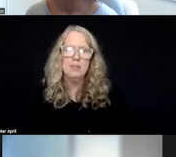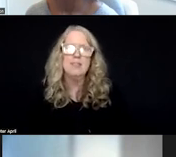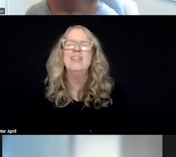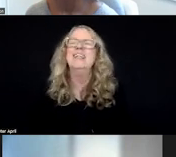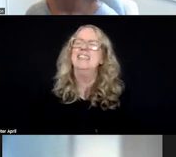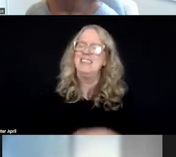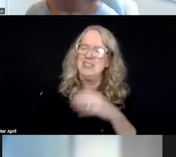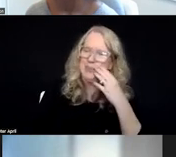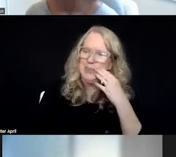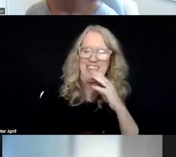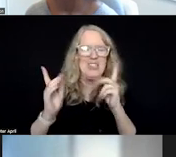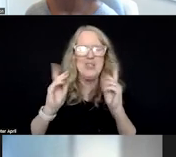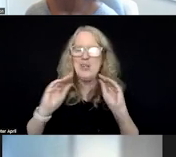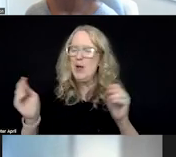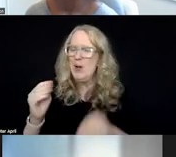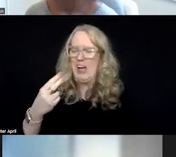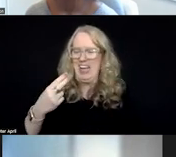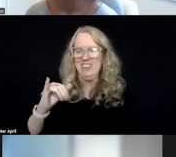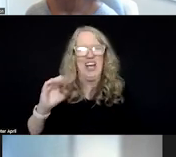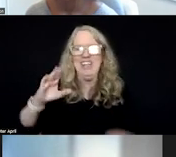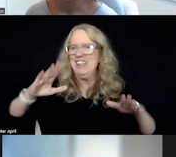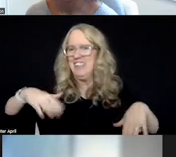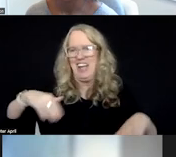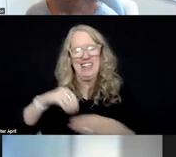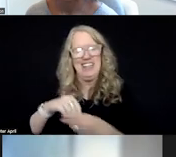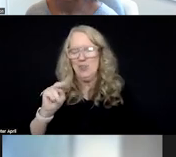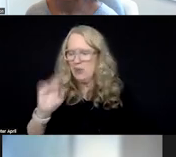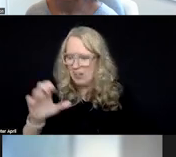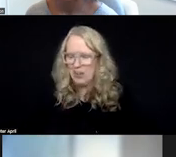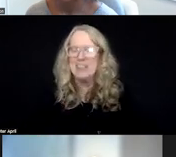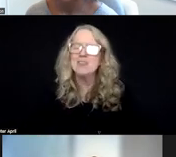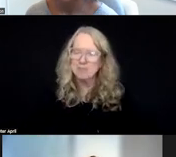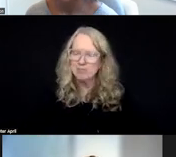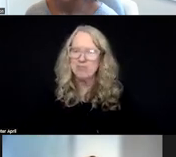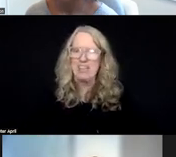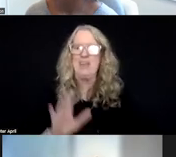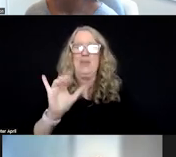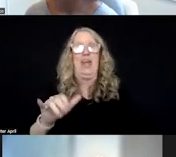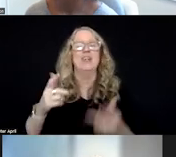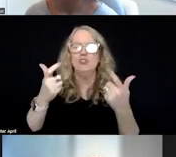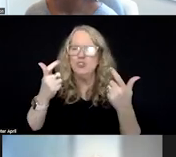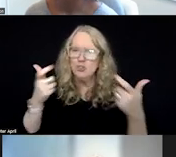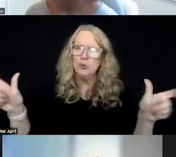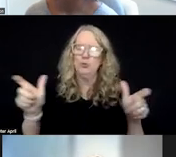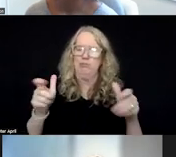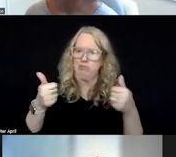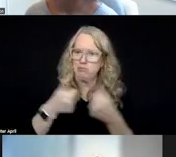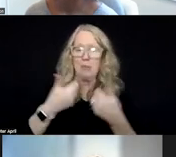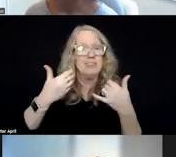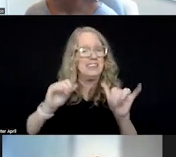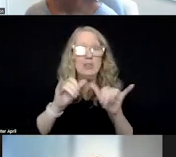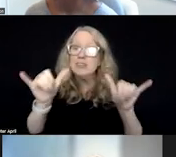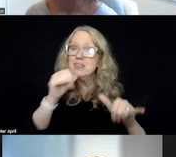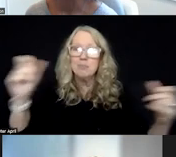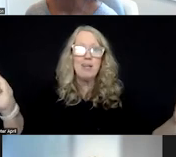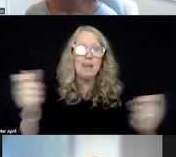No HIE yet in North Carolina. And so that is a huge challenge. We have systems still that don't talk to